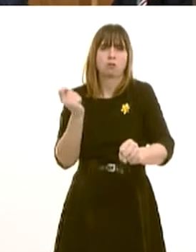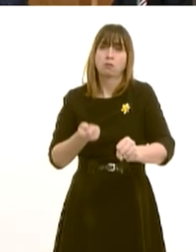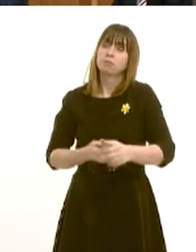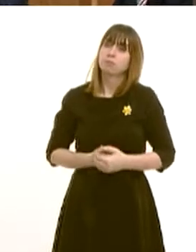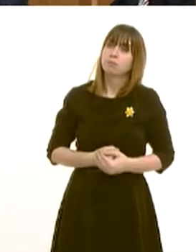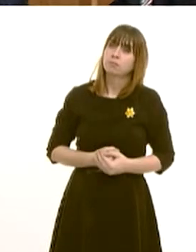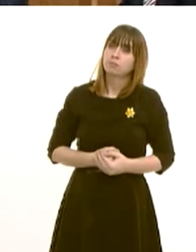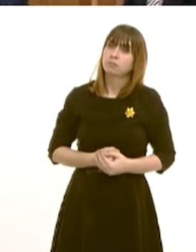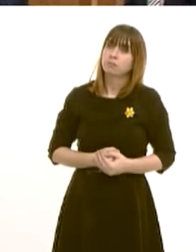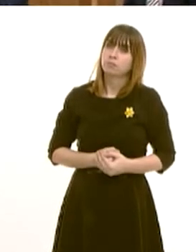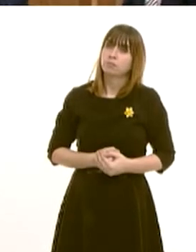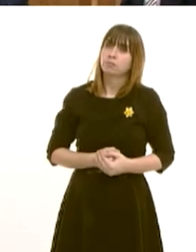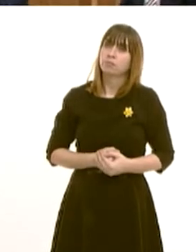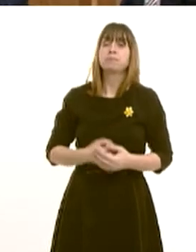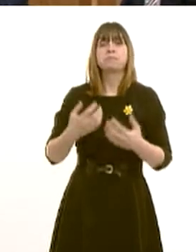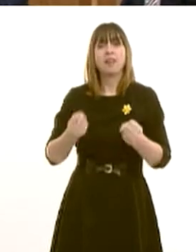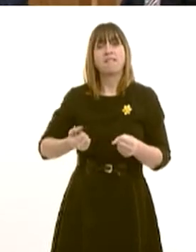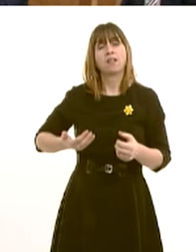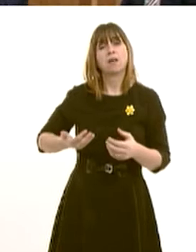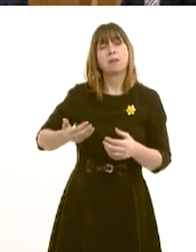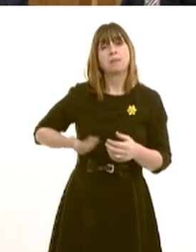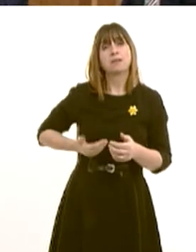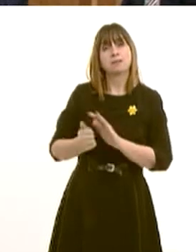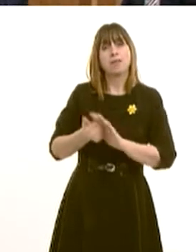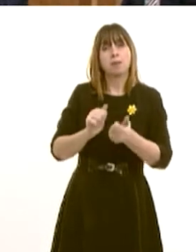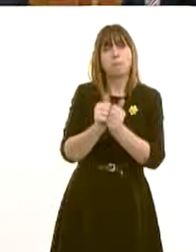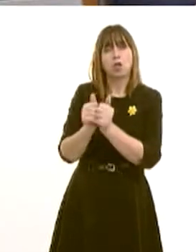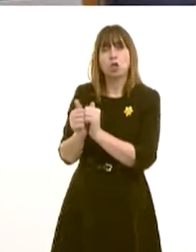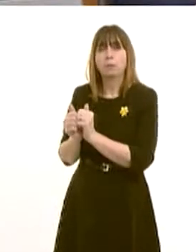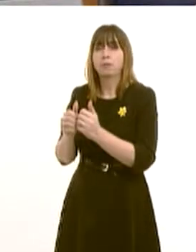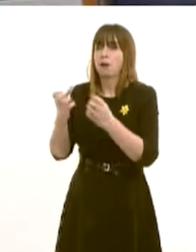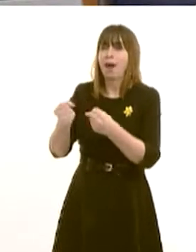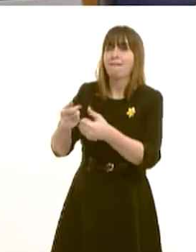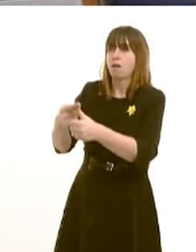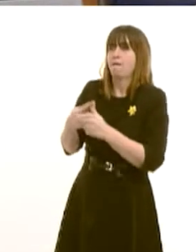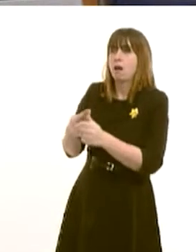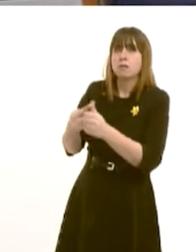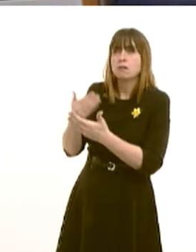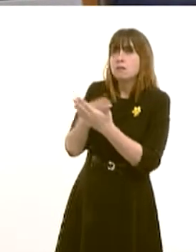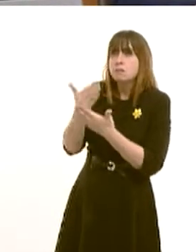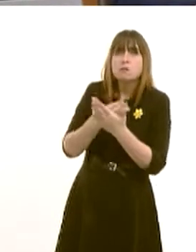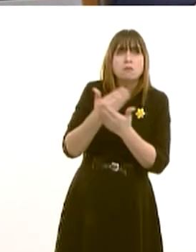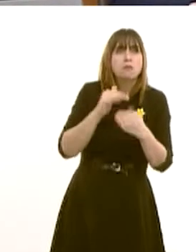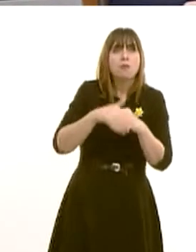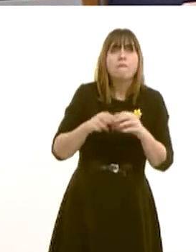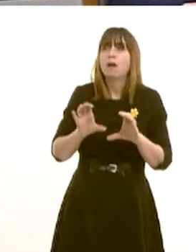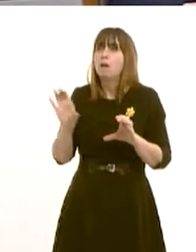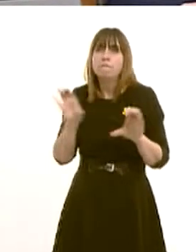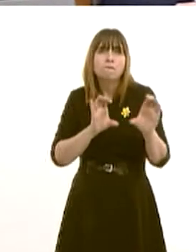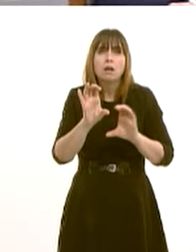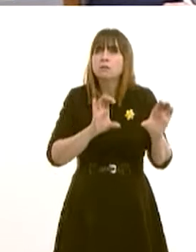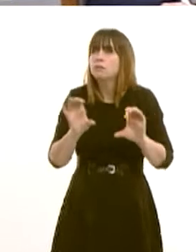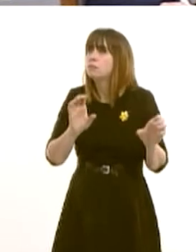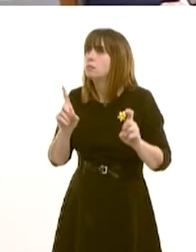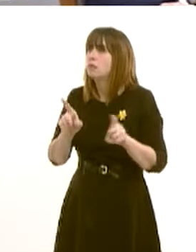role for Regional Skills Partnerships to advise Welsh Government on future prioritisation of skills funding in line with regional